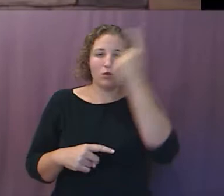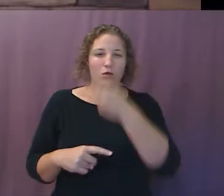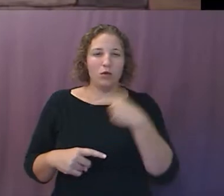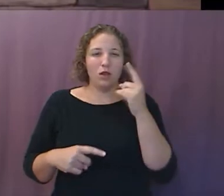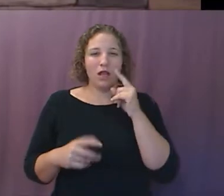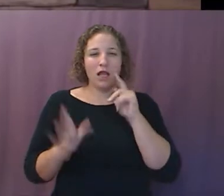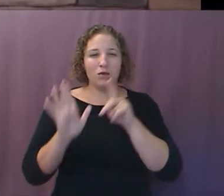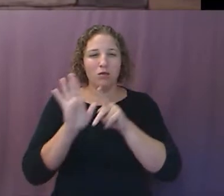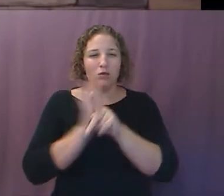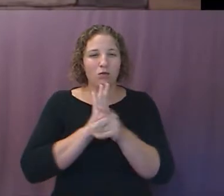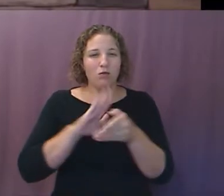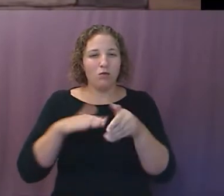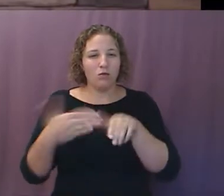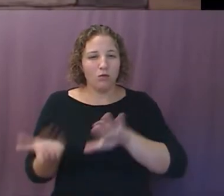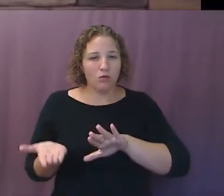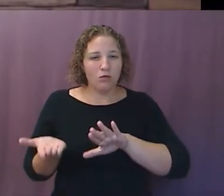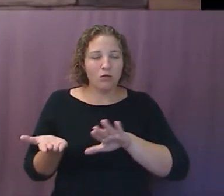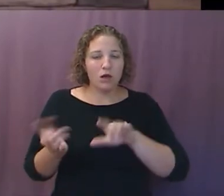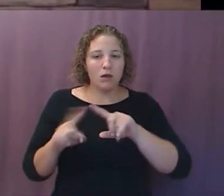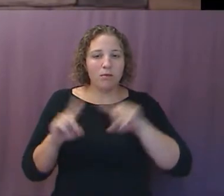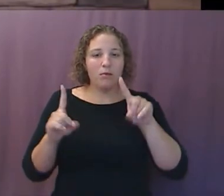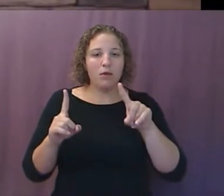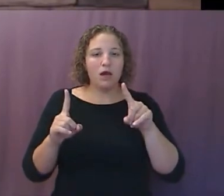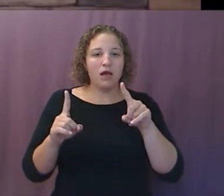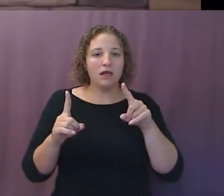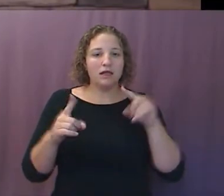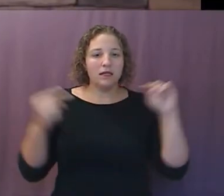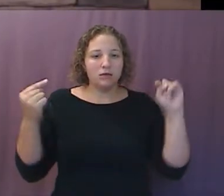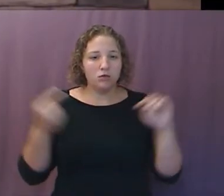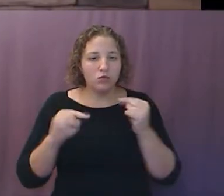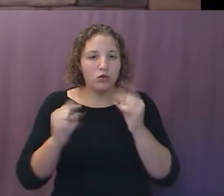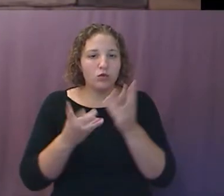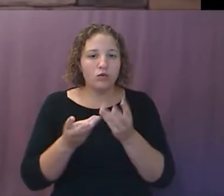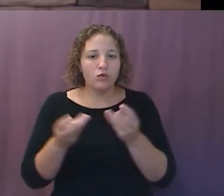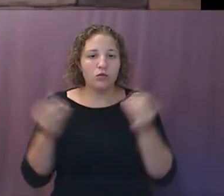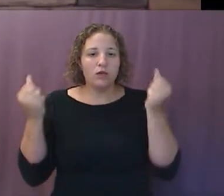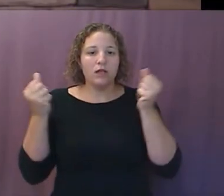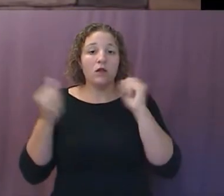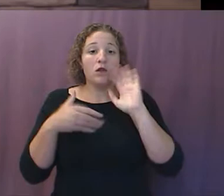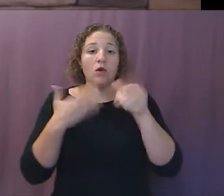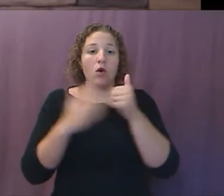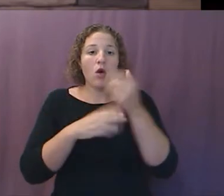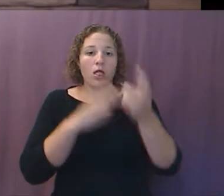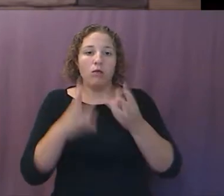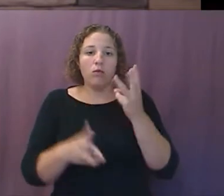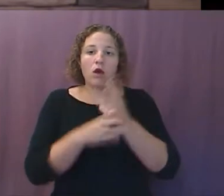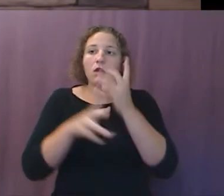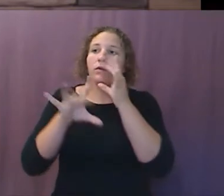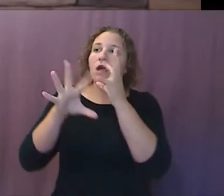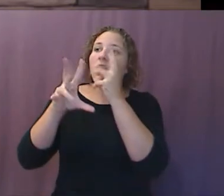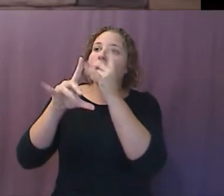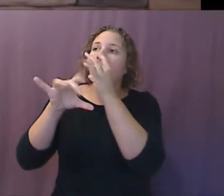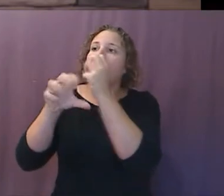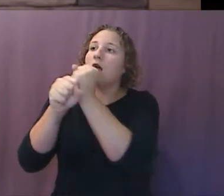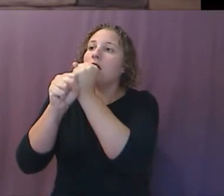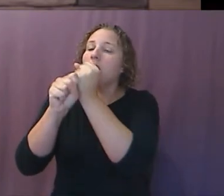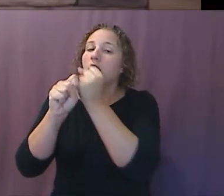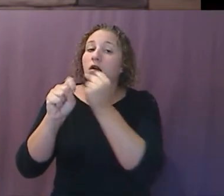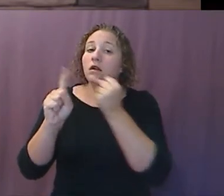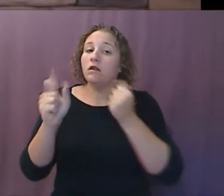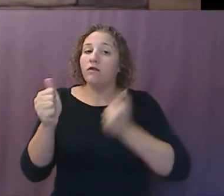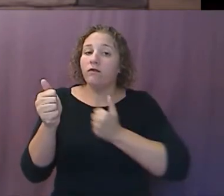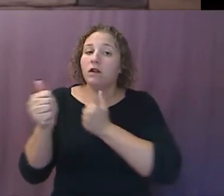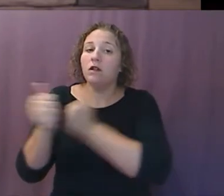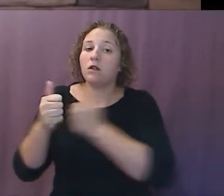his deadly wound was healed, and all the world wondered after the beast. And it would seem, it's our best guess, it'll be